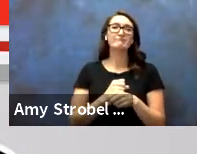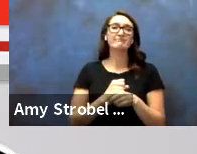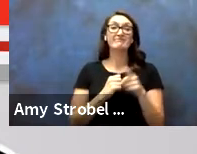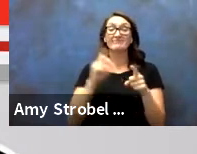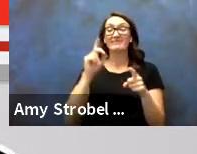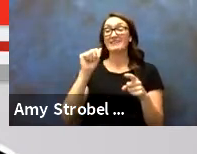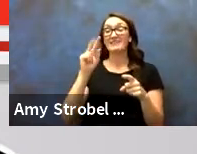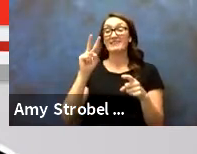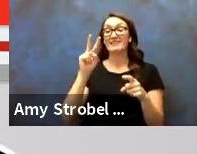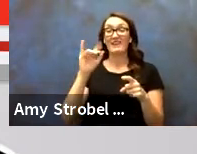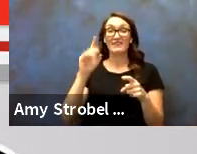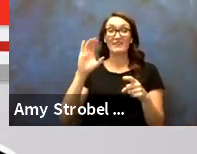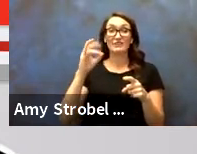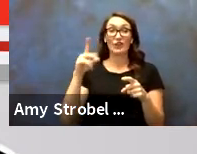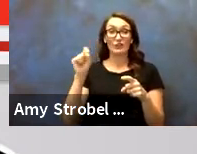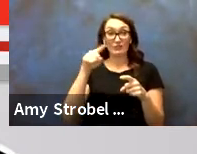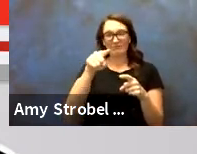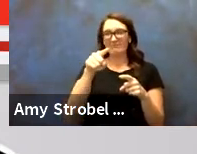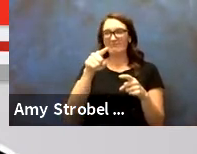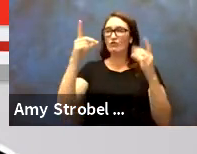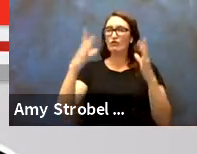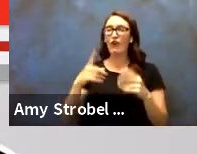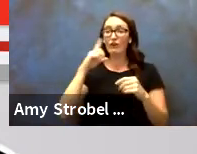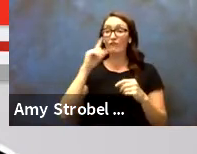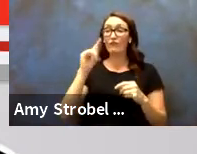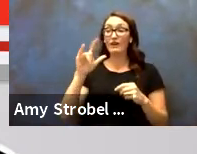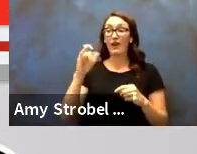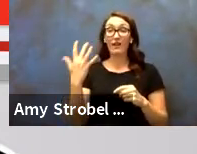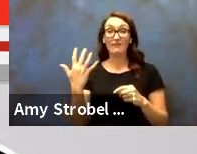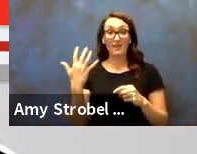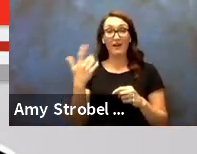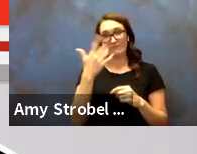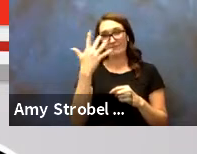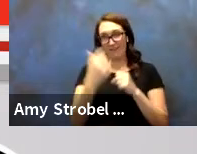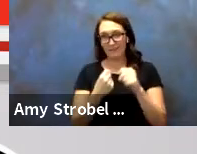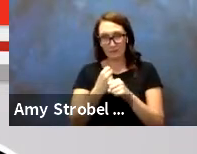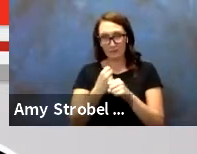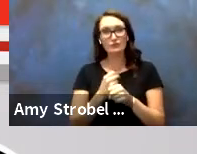David Childers, the current Director of the Title V Program, five years of service.